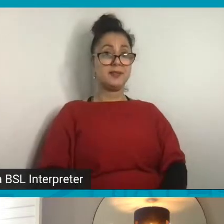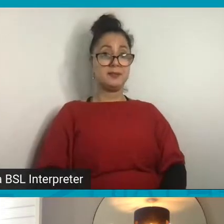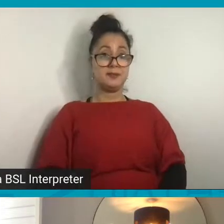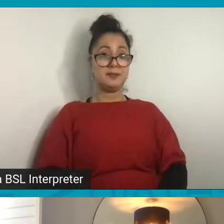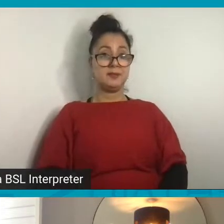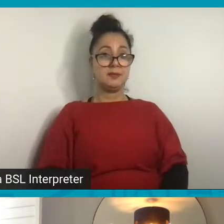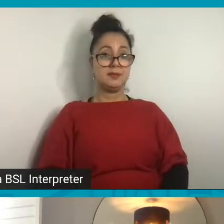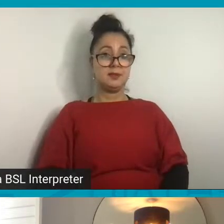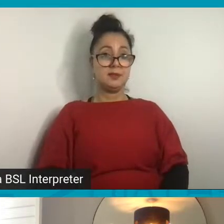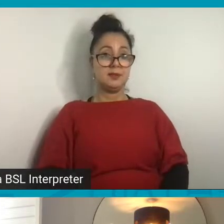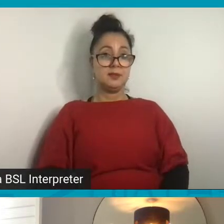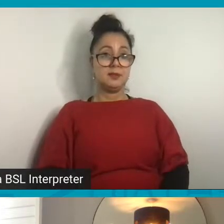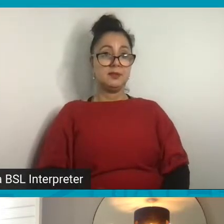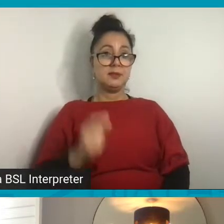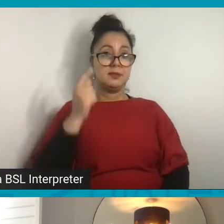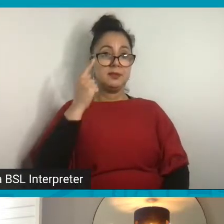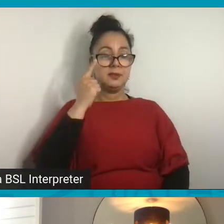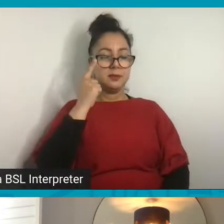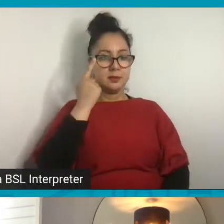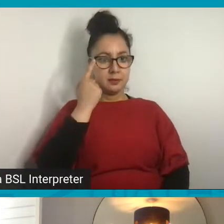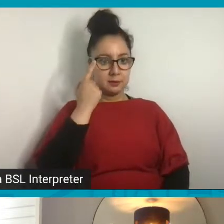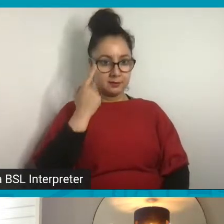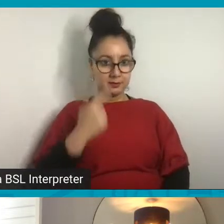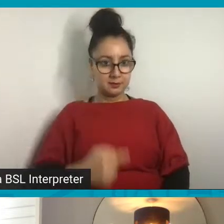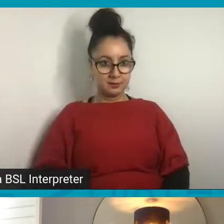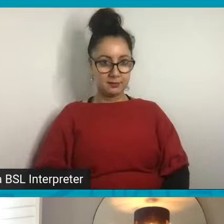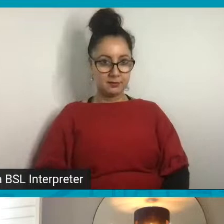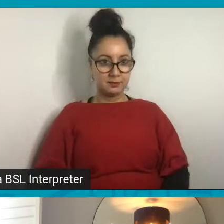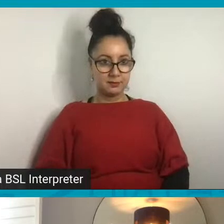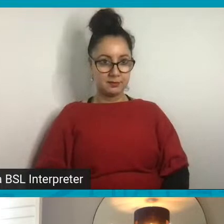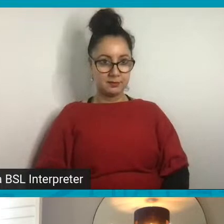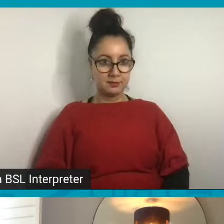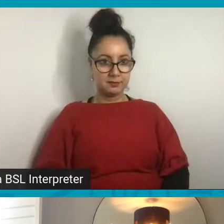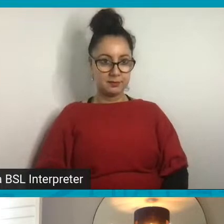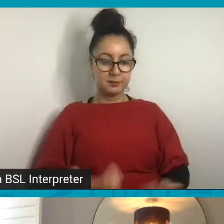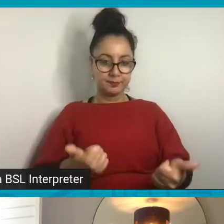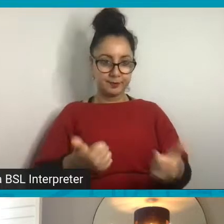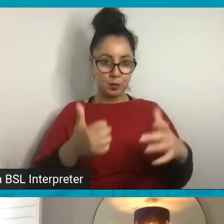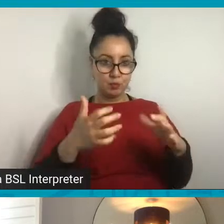a way that you might want to get a kind of pencil ready.